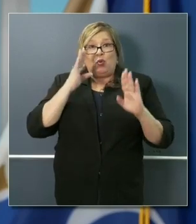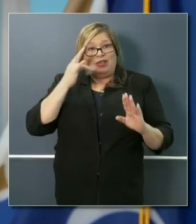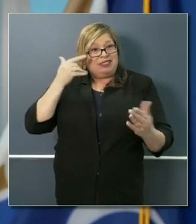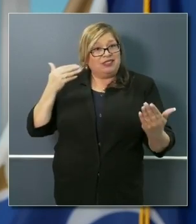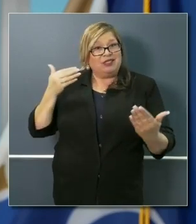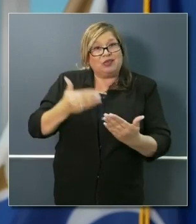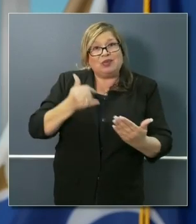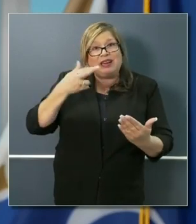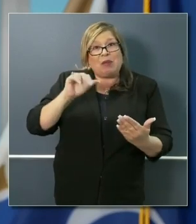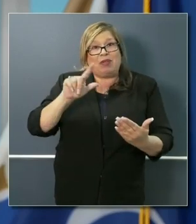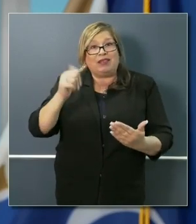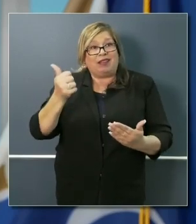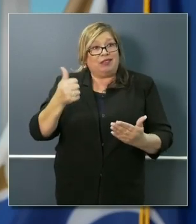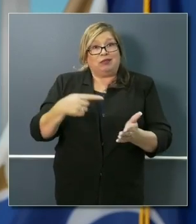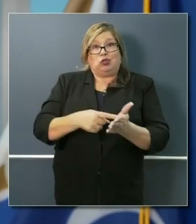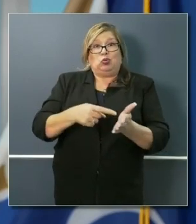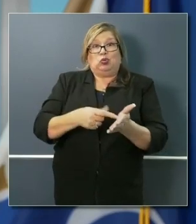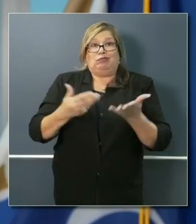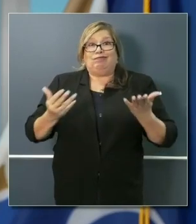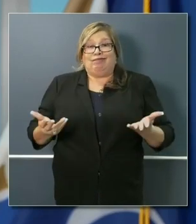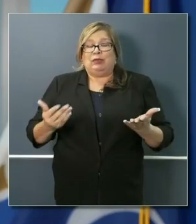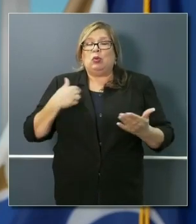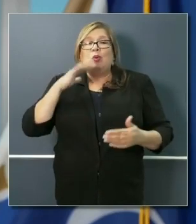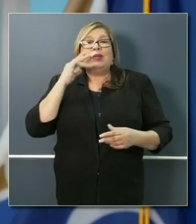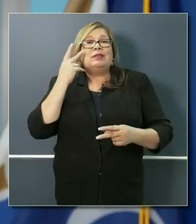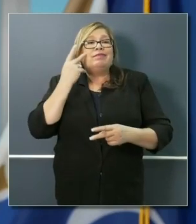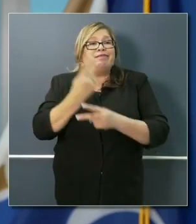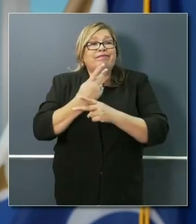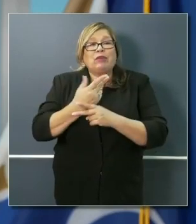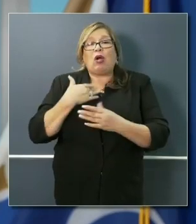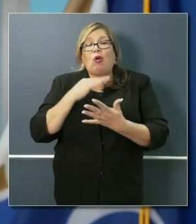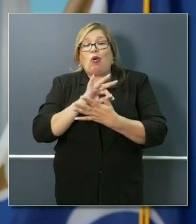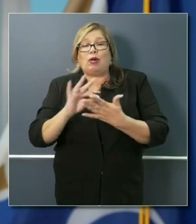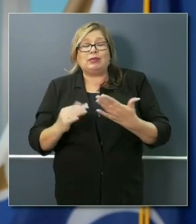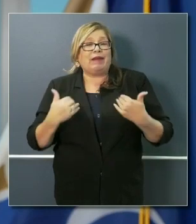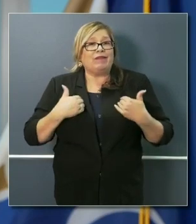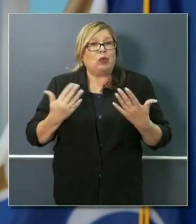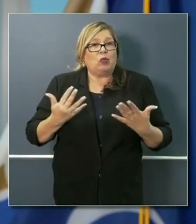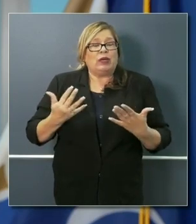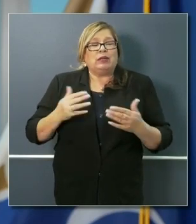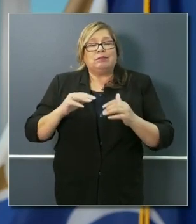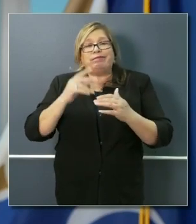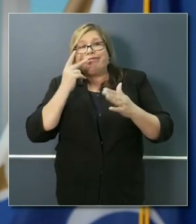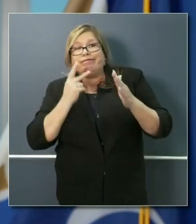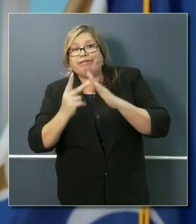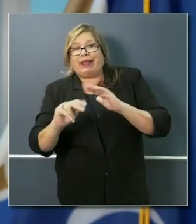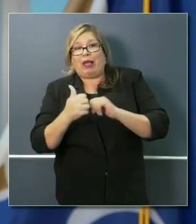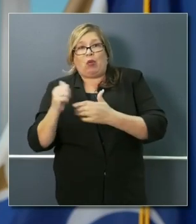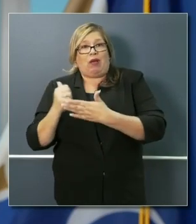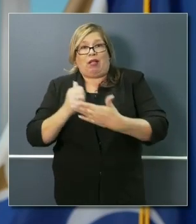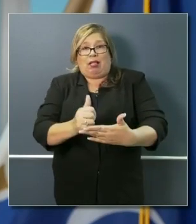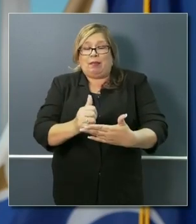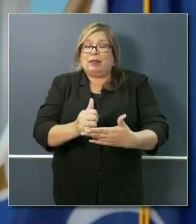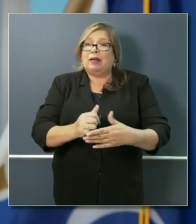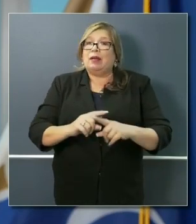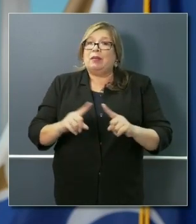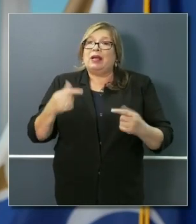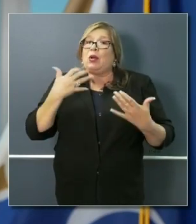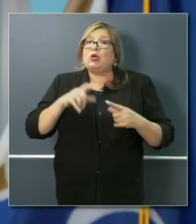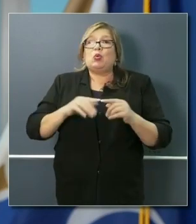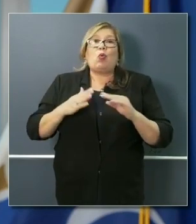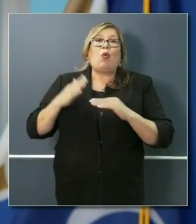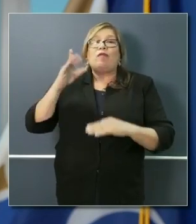on April 10th. And we're going to see what our options are and see what we can do to help in this moment. But I don't want to